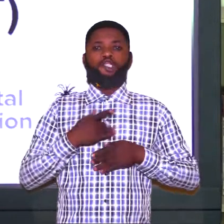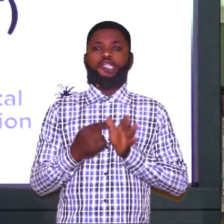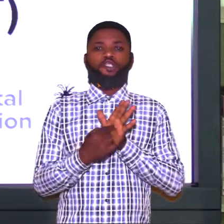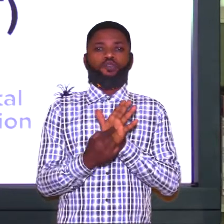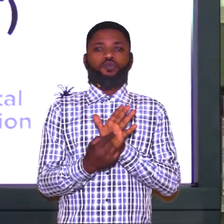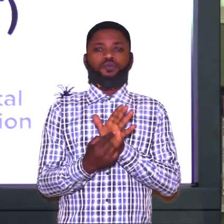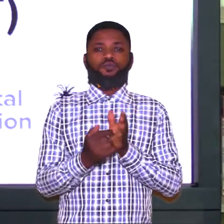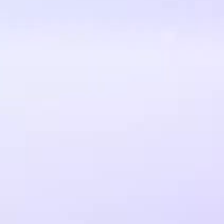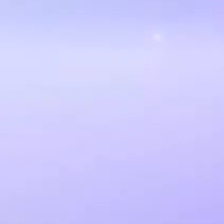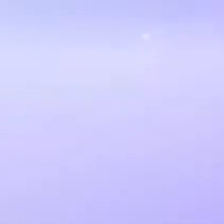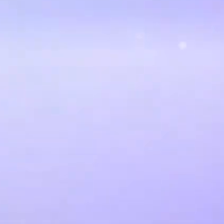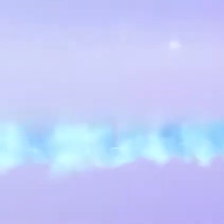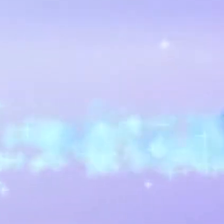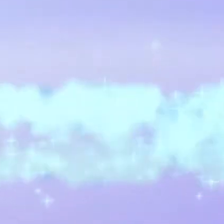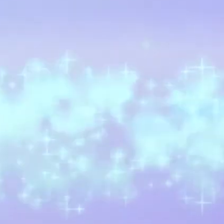relax and enjoy the show.